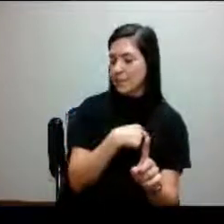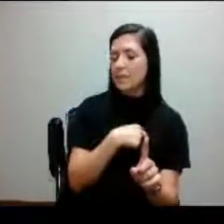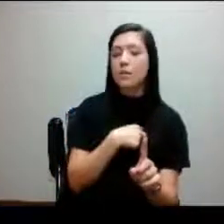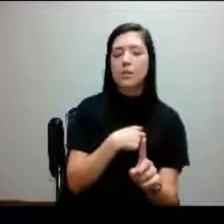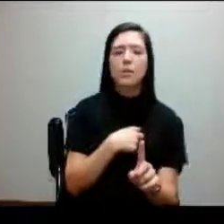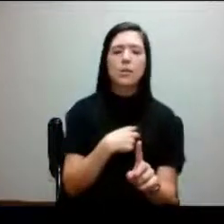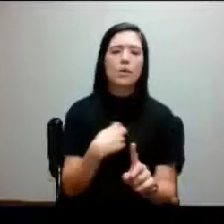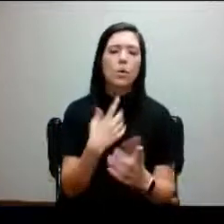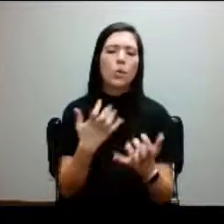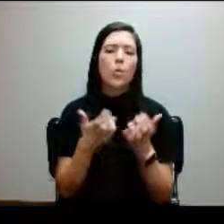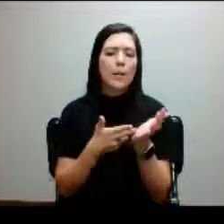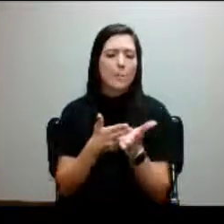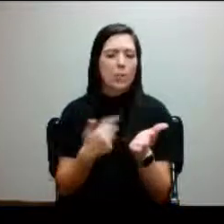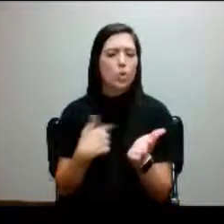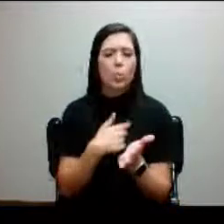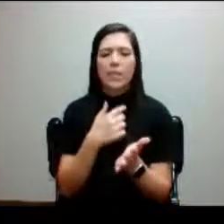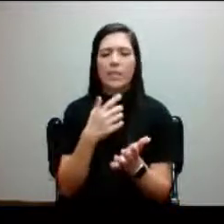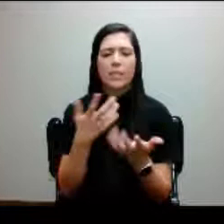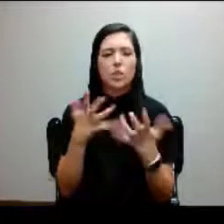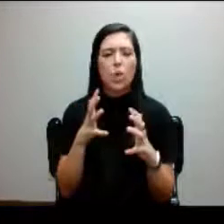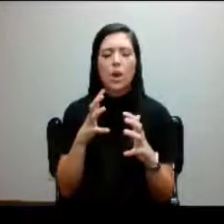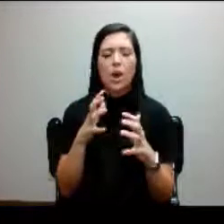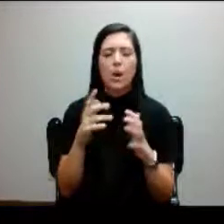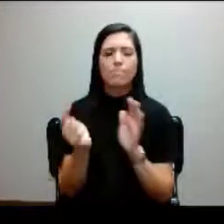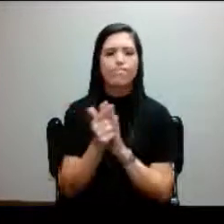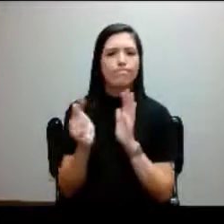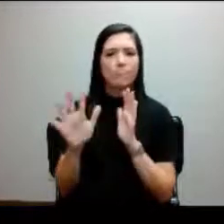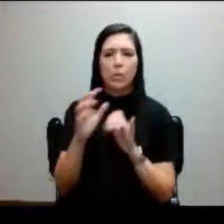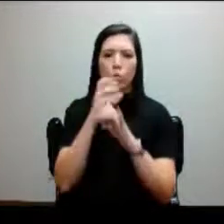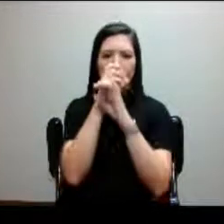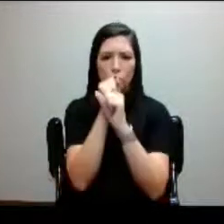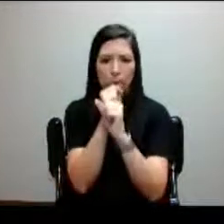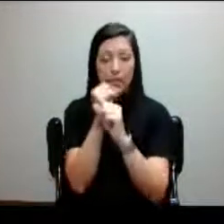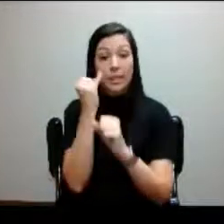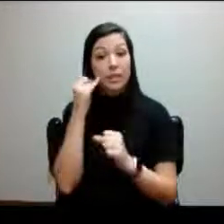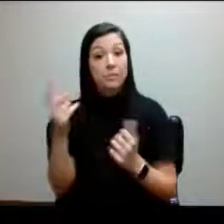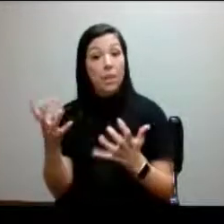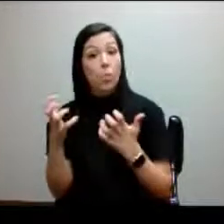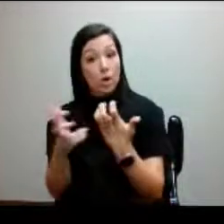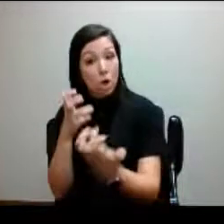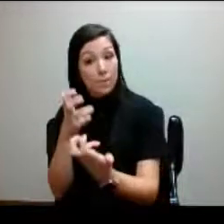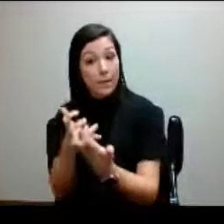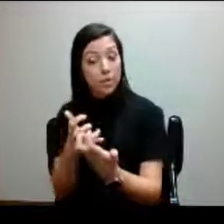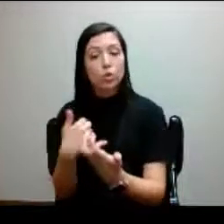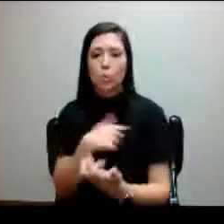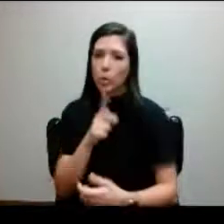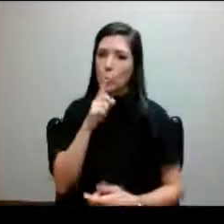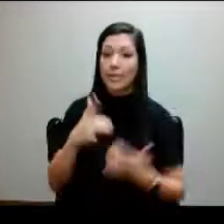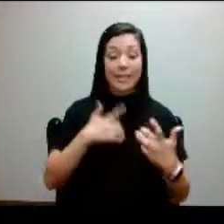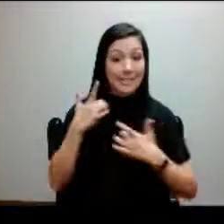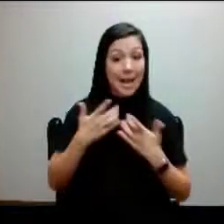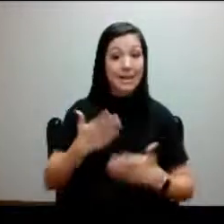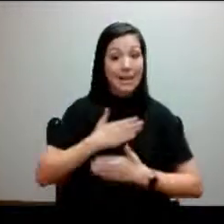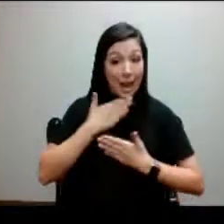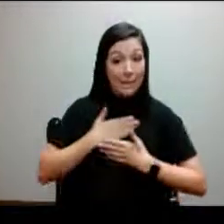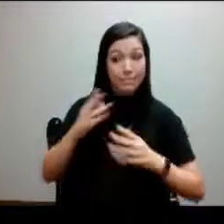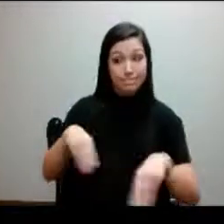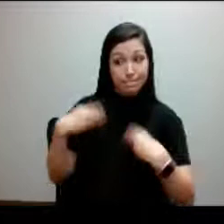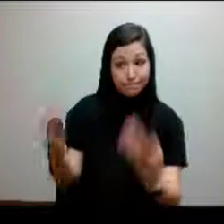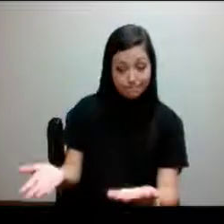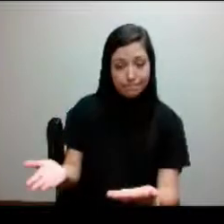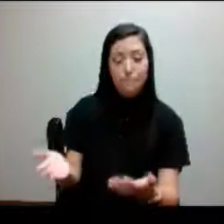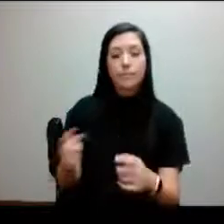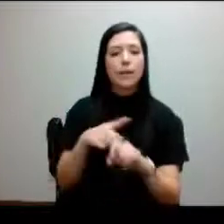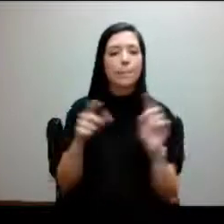sure that we don't breach their confidentiality. If they want to use accommodations, we are really excited and happy that they will,